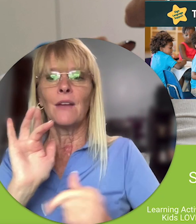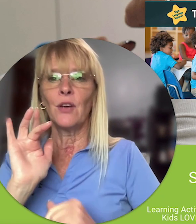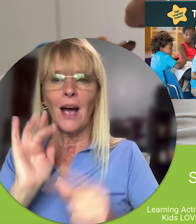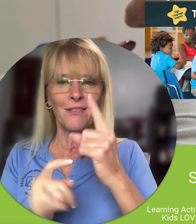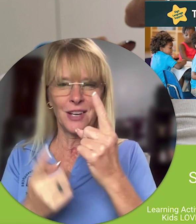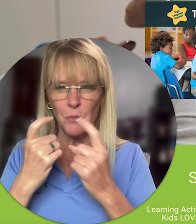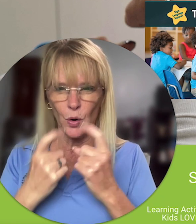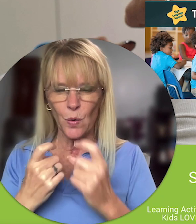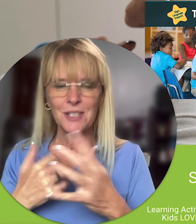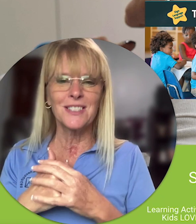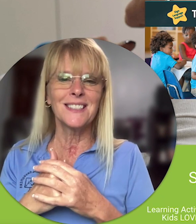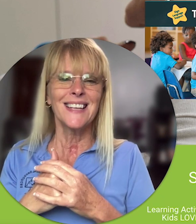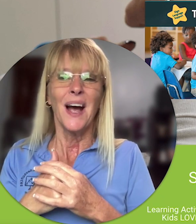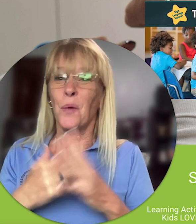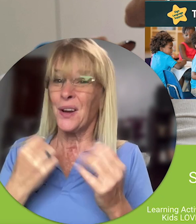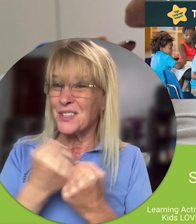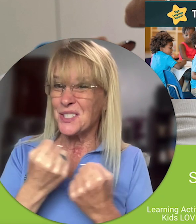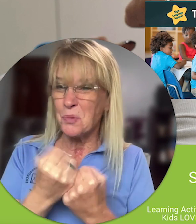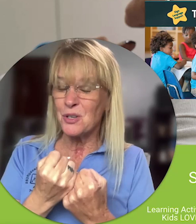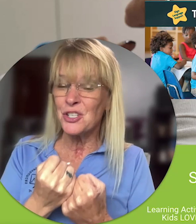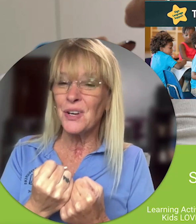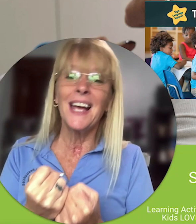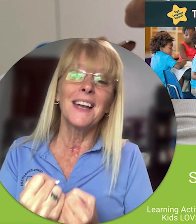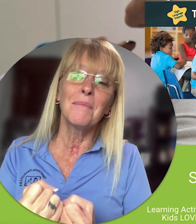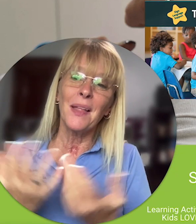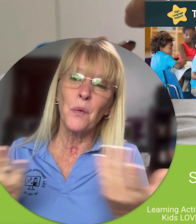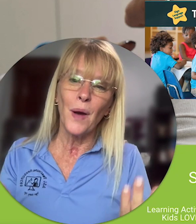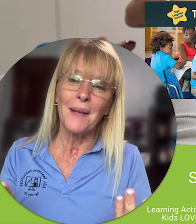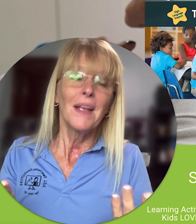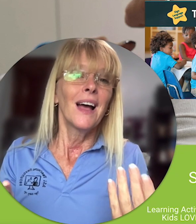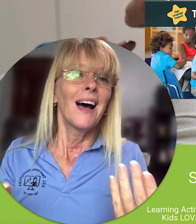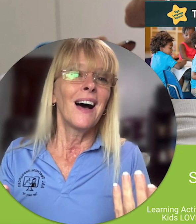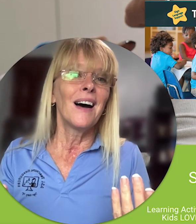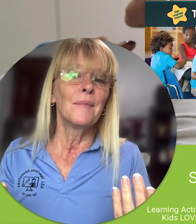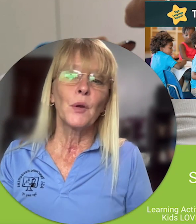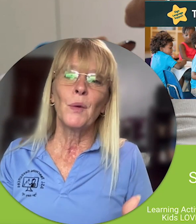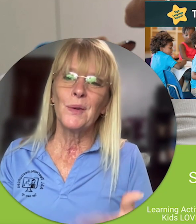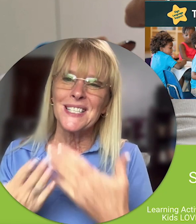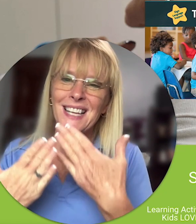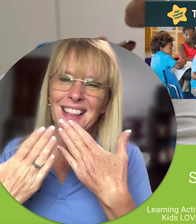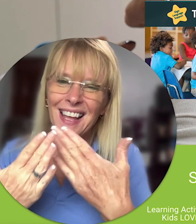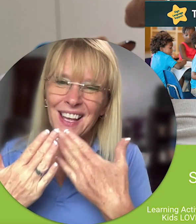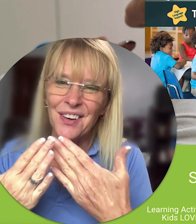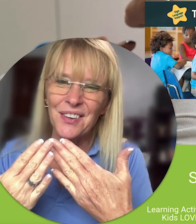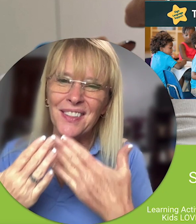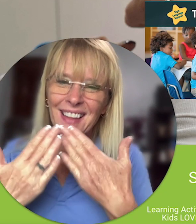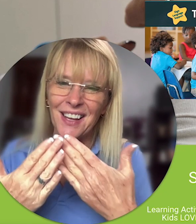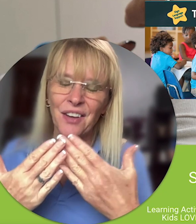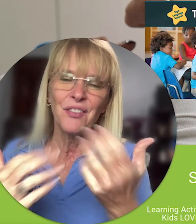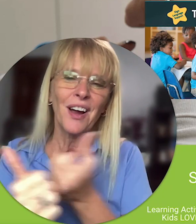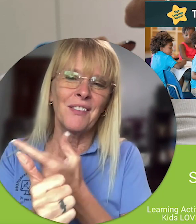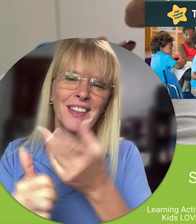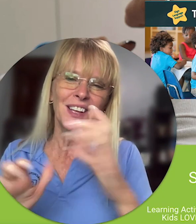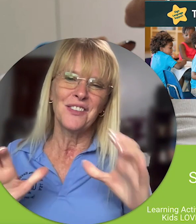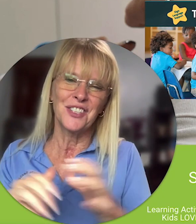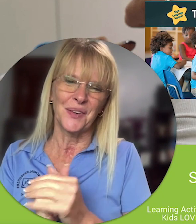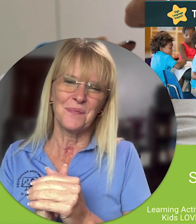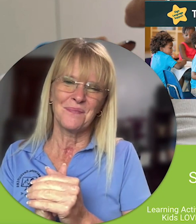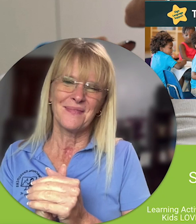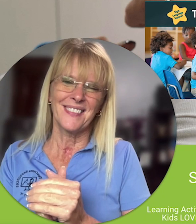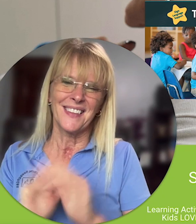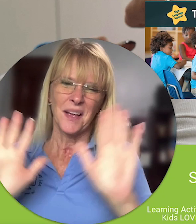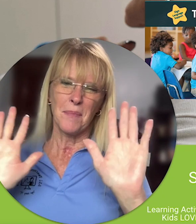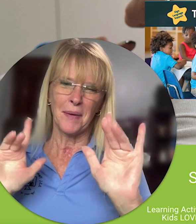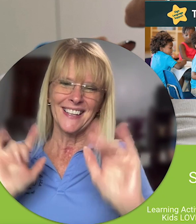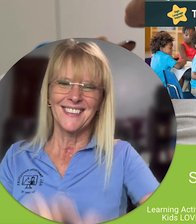if you have any more questions questions we're here to support you and by the way um we want to say thank you thank you for everything you do